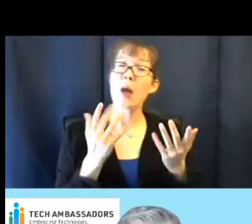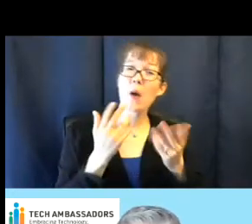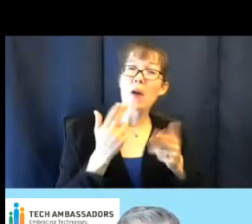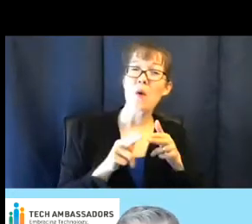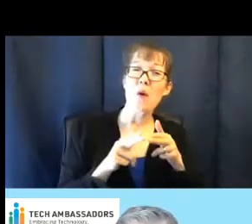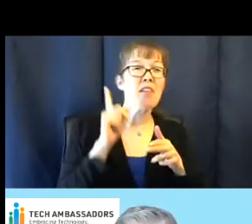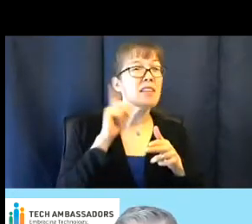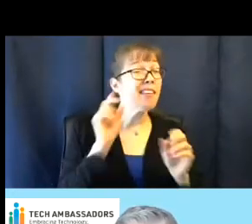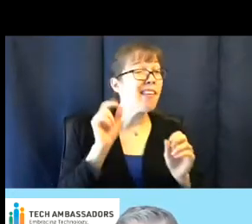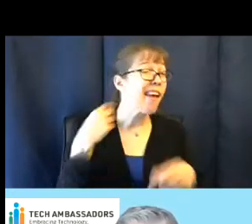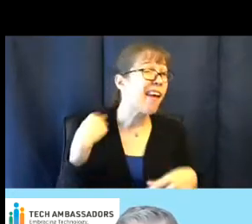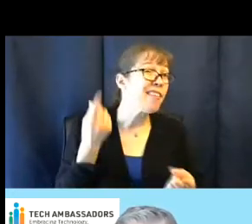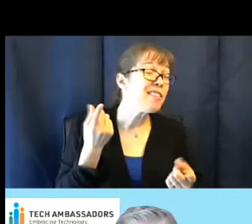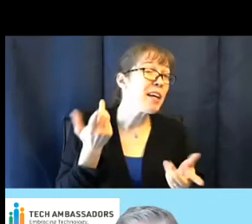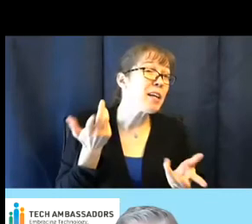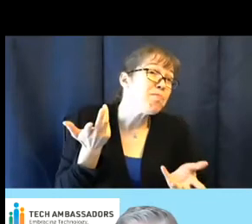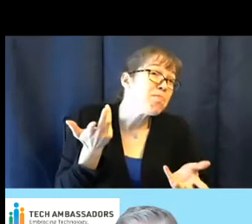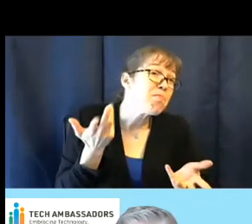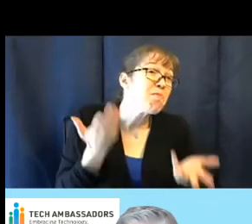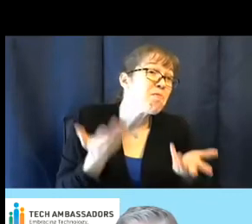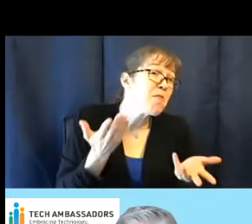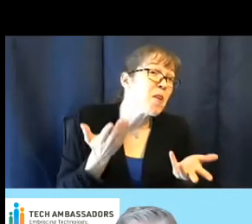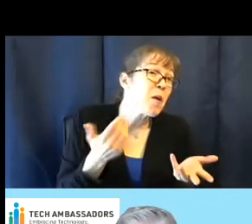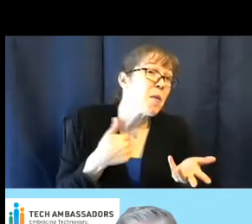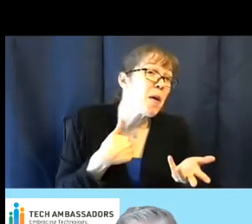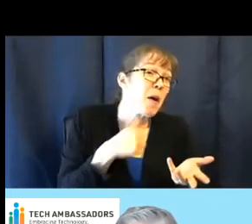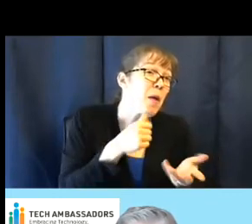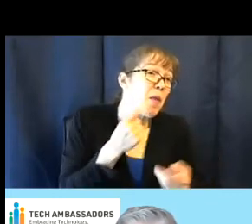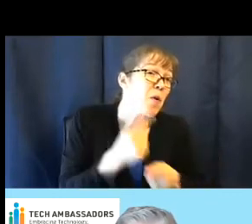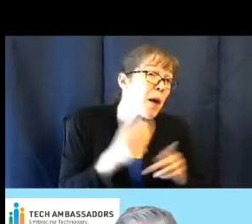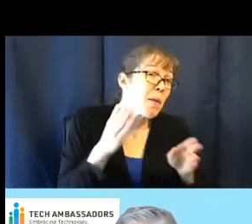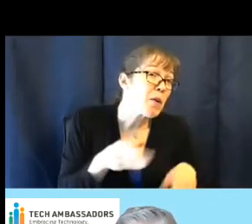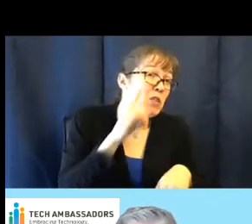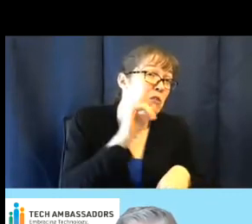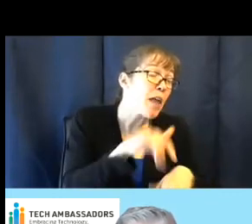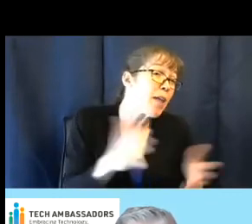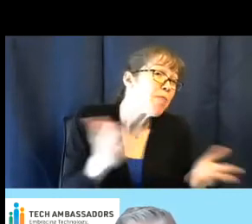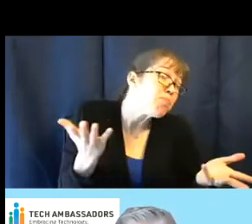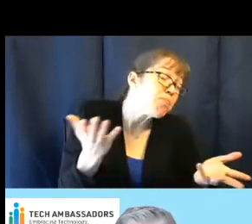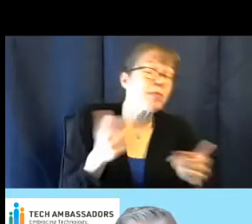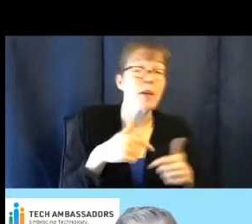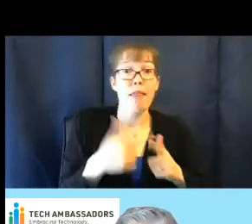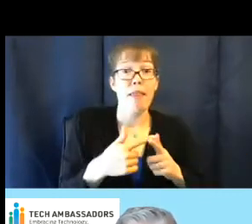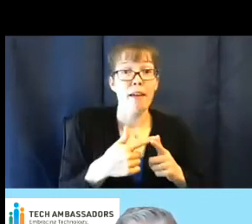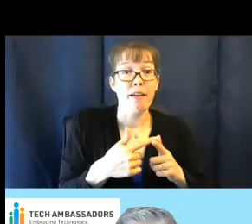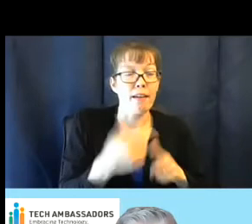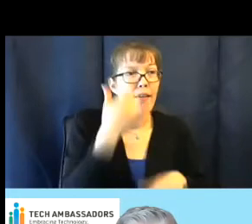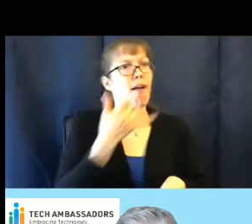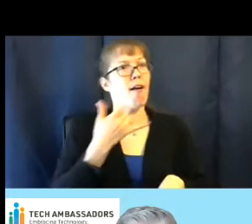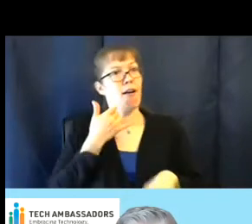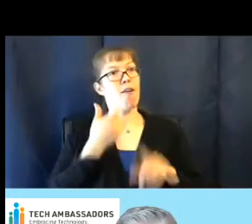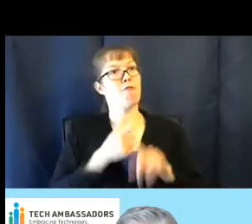hear anything. And I'm like, you know, maybe I'm maybe I'm not the right person for that. But then I got a phone call from